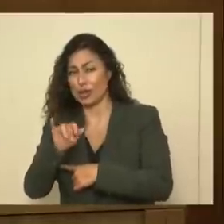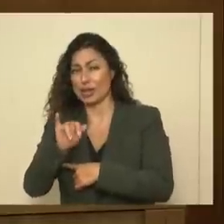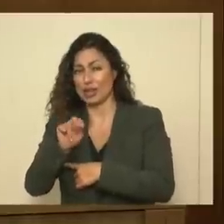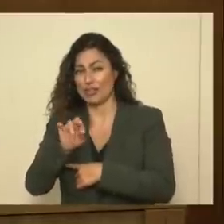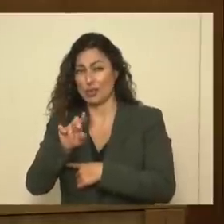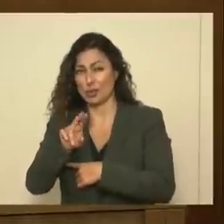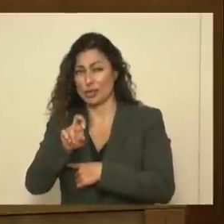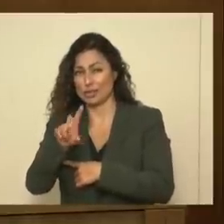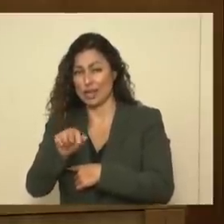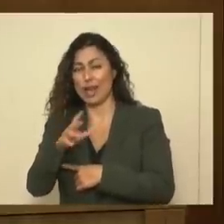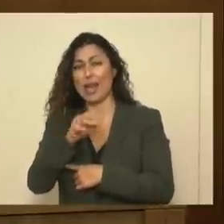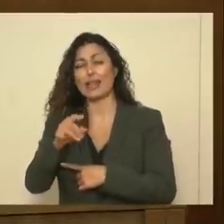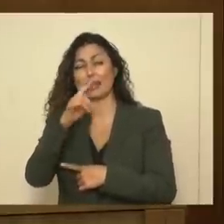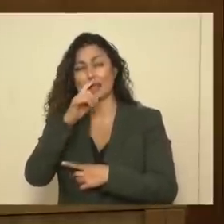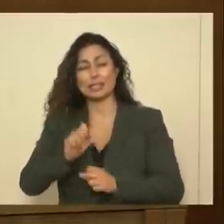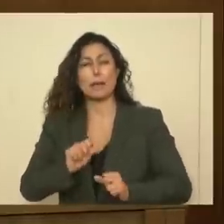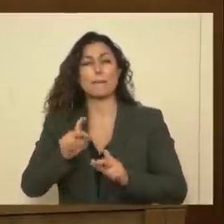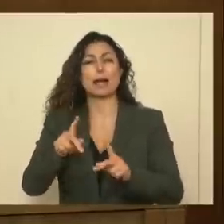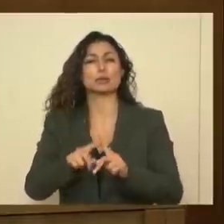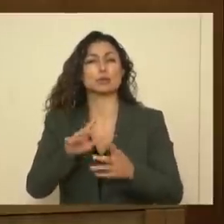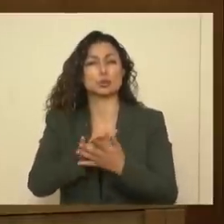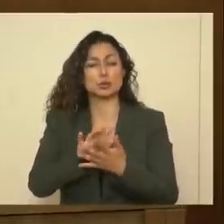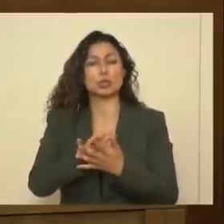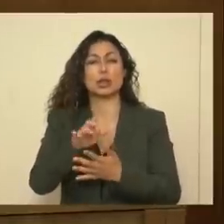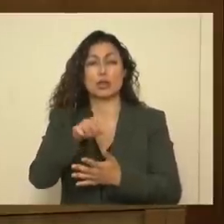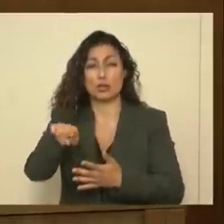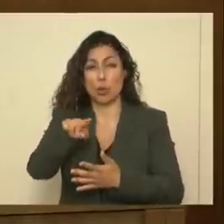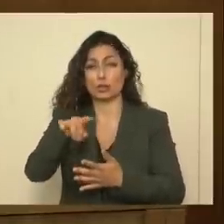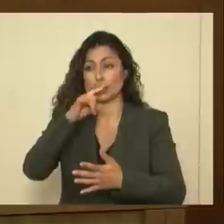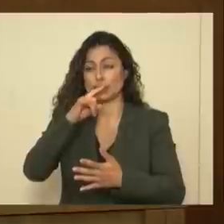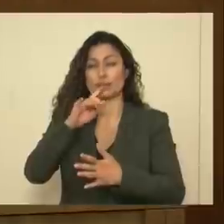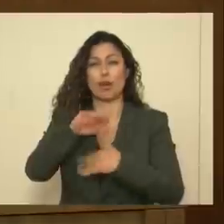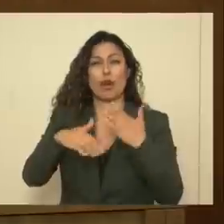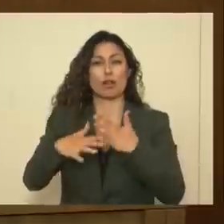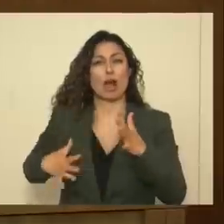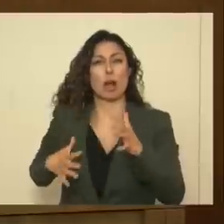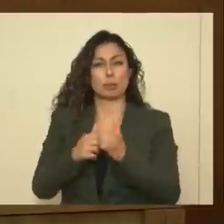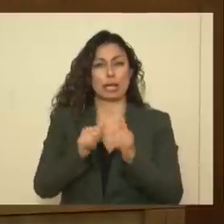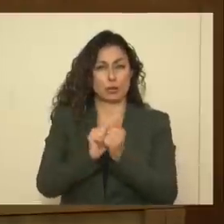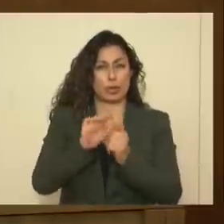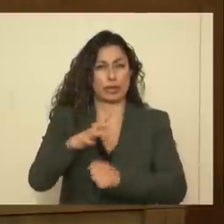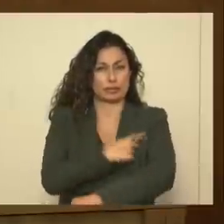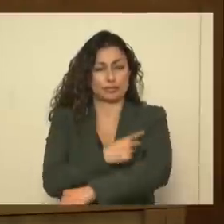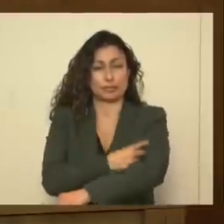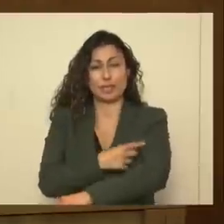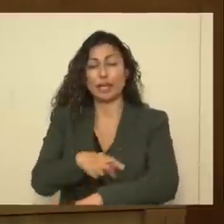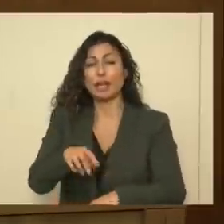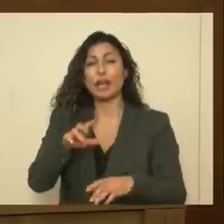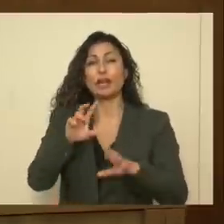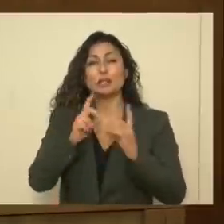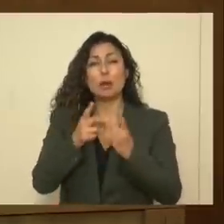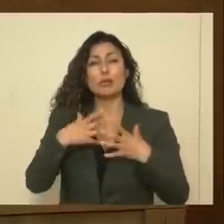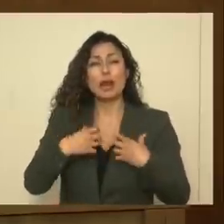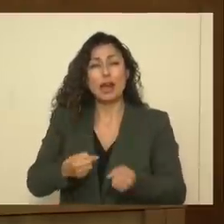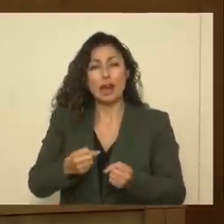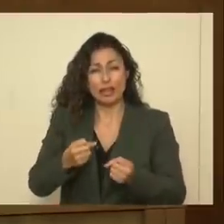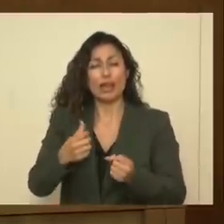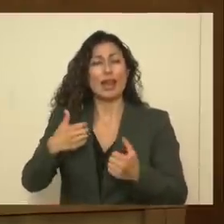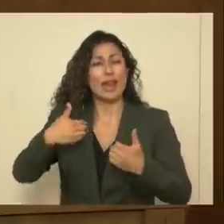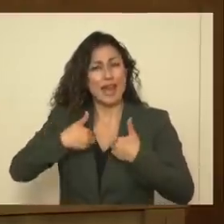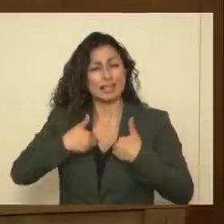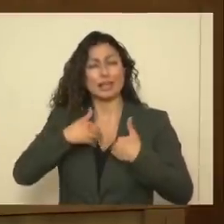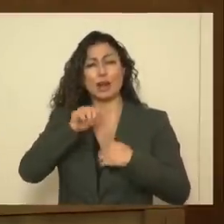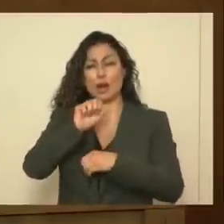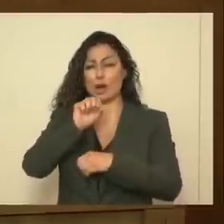the back-to-school shots as well. DOH has a workforce. mean, they're the people out there doing,